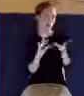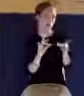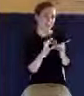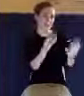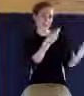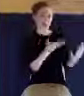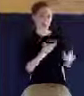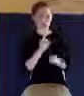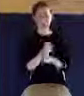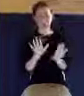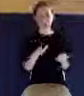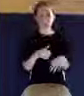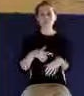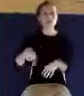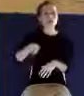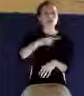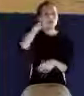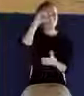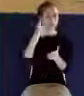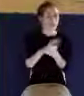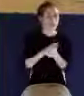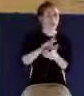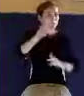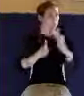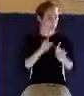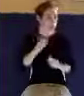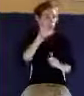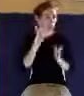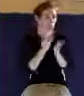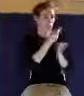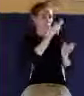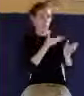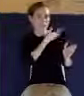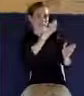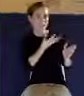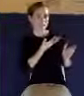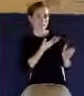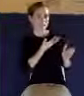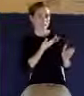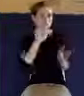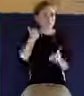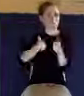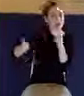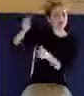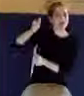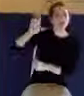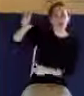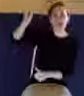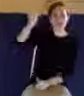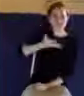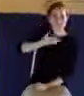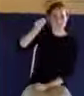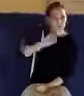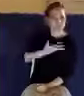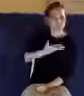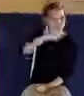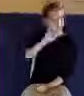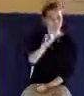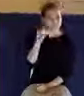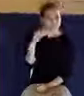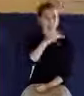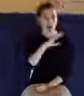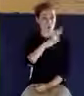You receive the witness of men. Well, if you'll do that, why don't you receive a greater witness? God doesn't lie. The Holy Spirit doesn't lie.